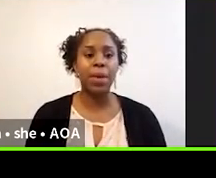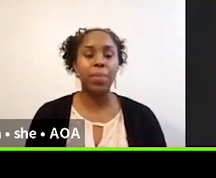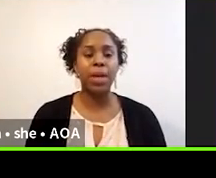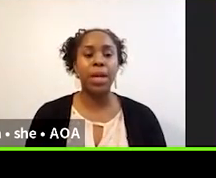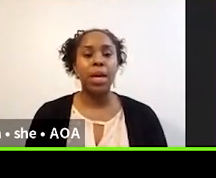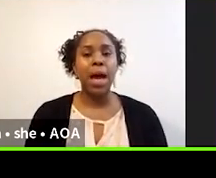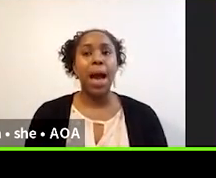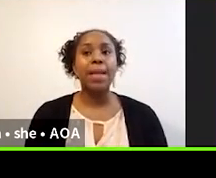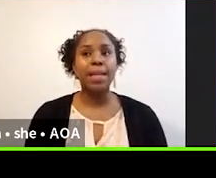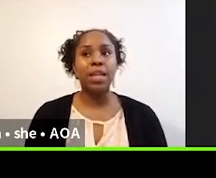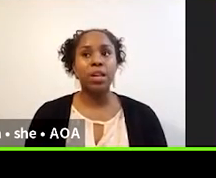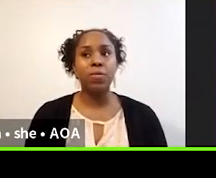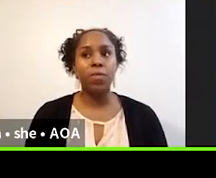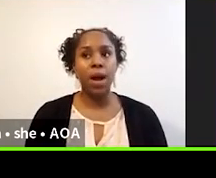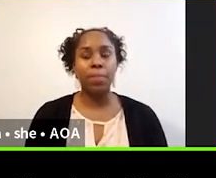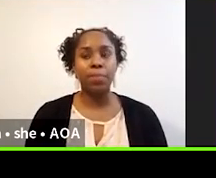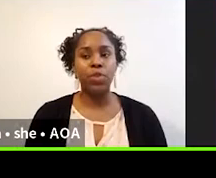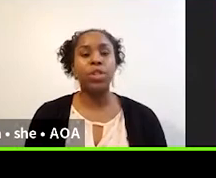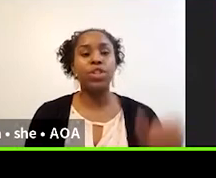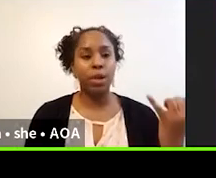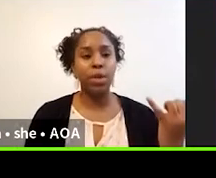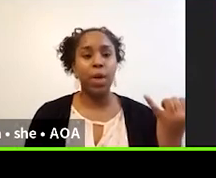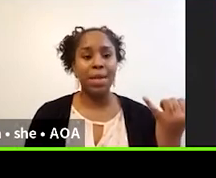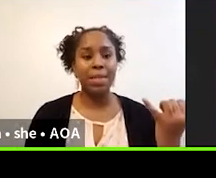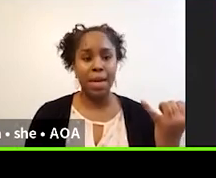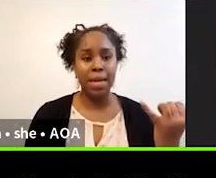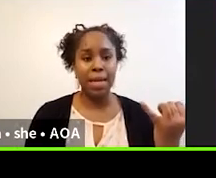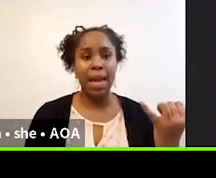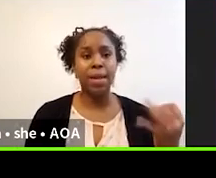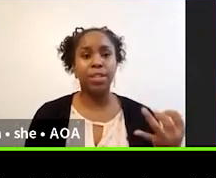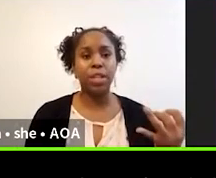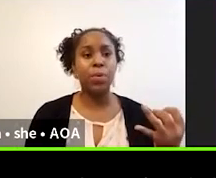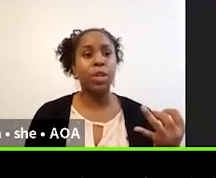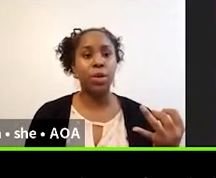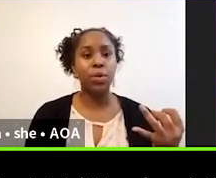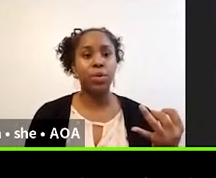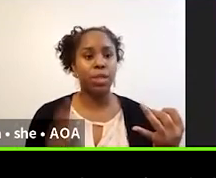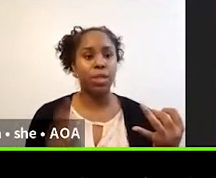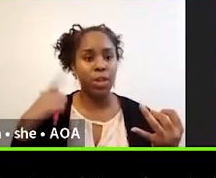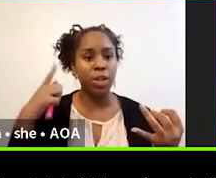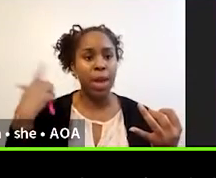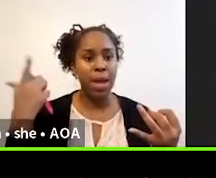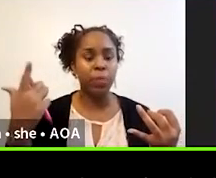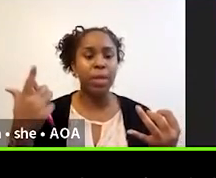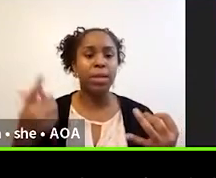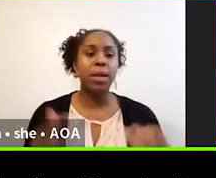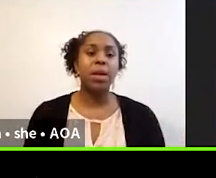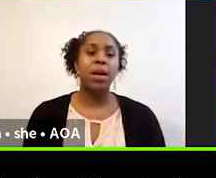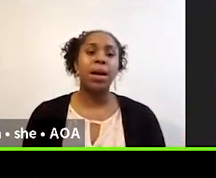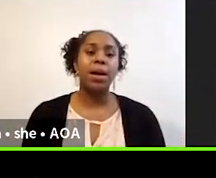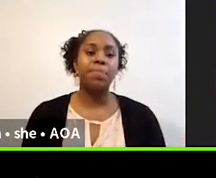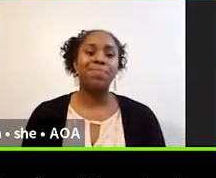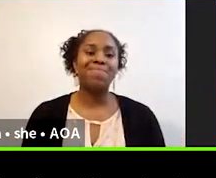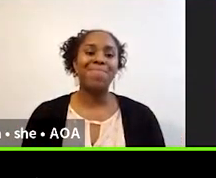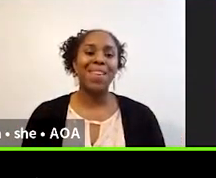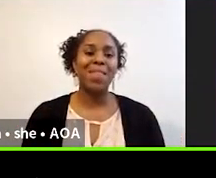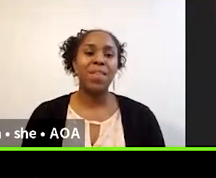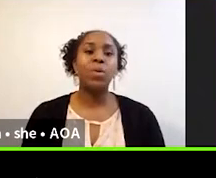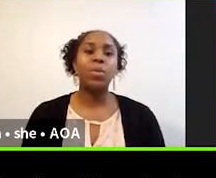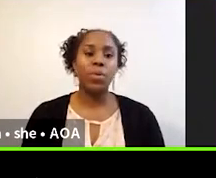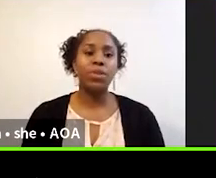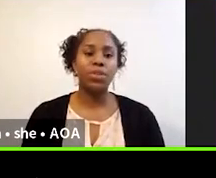precise timing, but I did hear from judiciary who has done it and CPO who does project management, um,